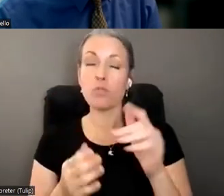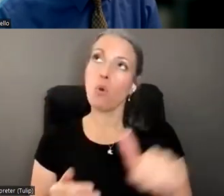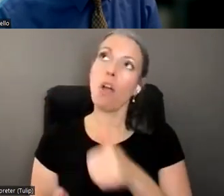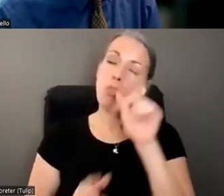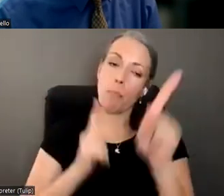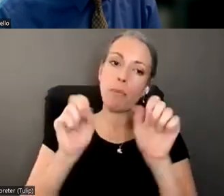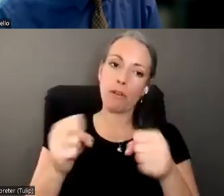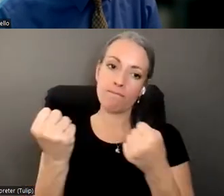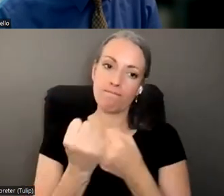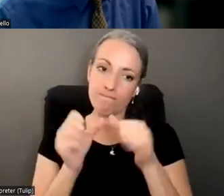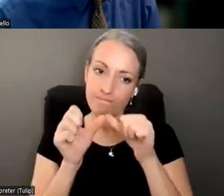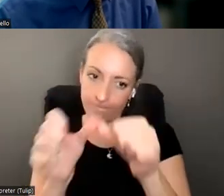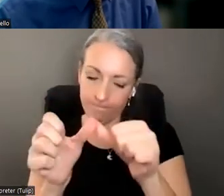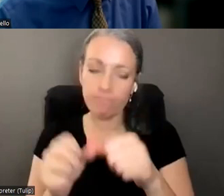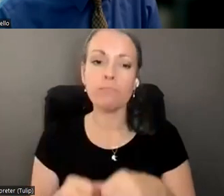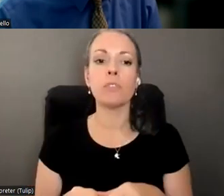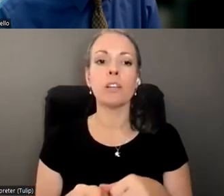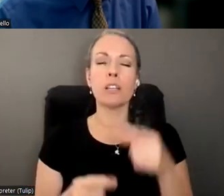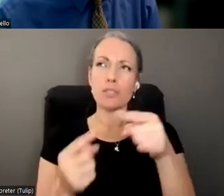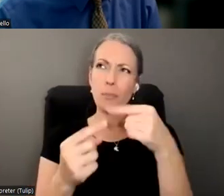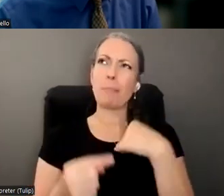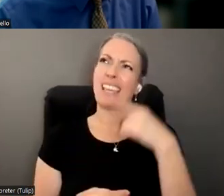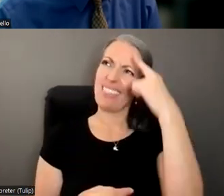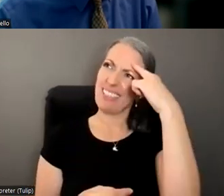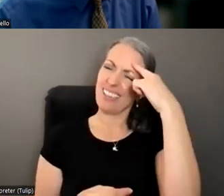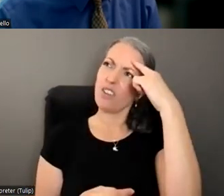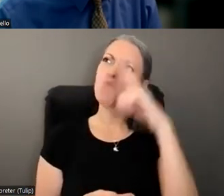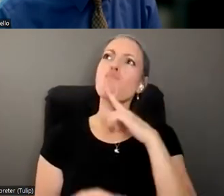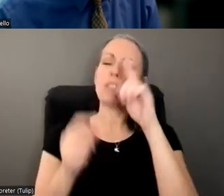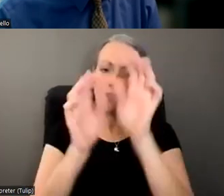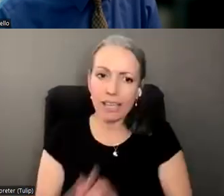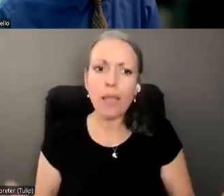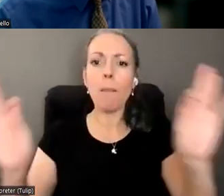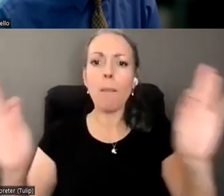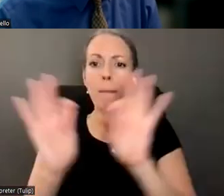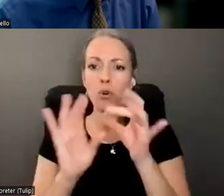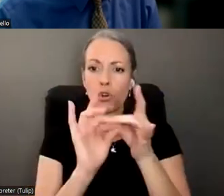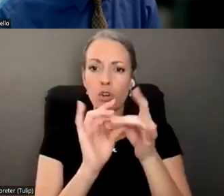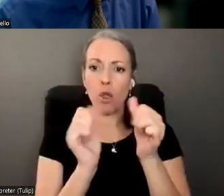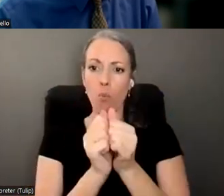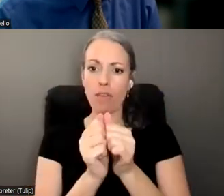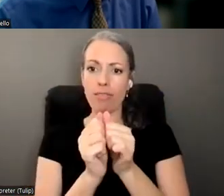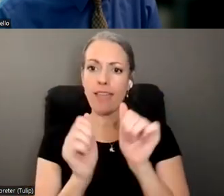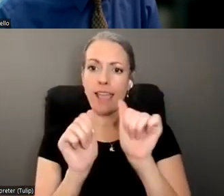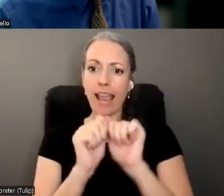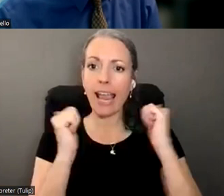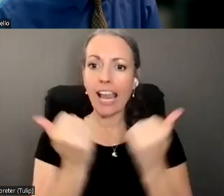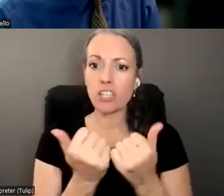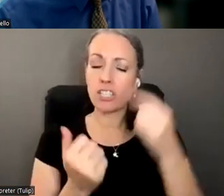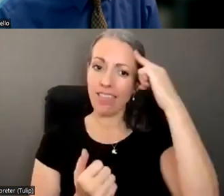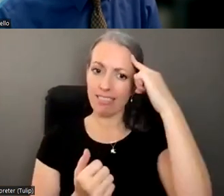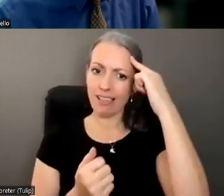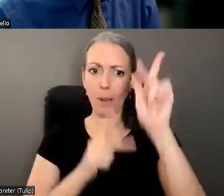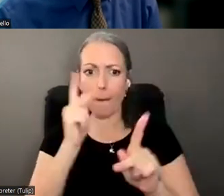I, I think it, to me, like it highlights the need for us to coordinate between these agencies more. I think people have been talking about that in terms of